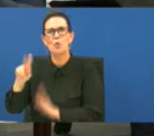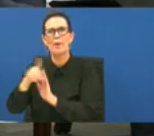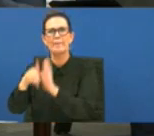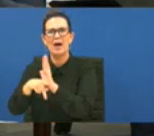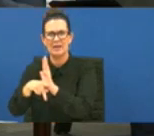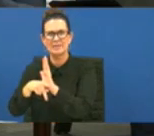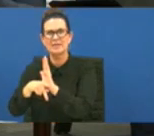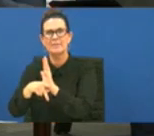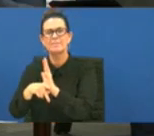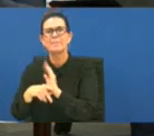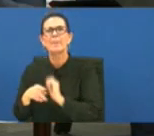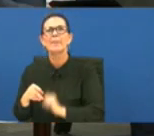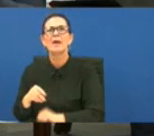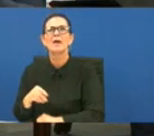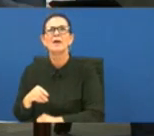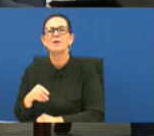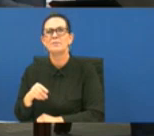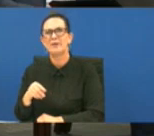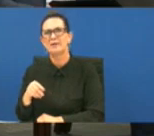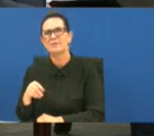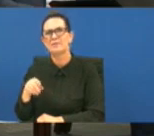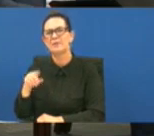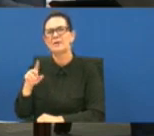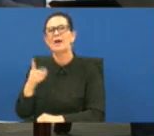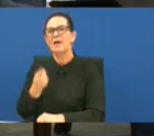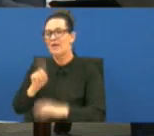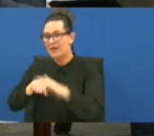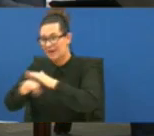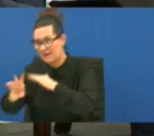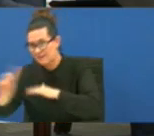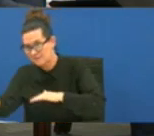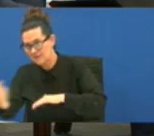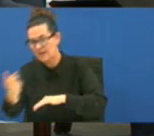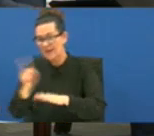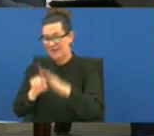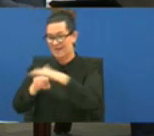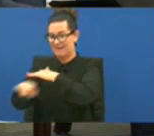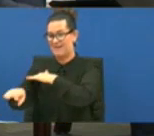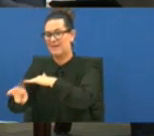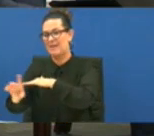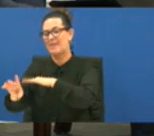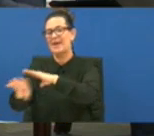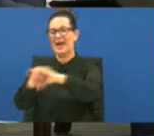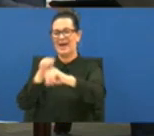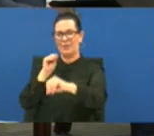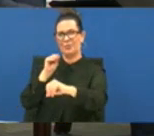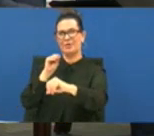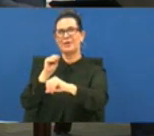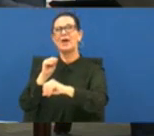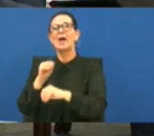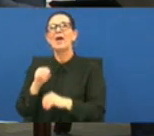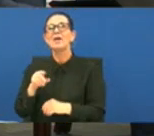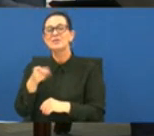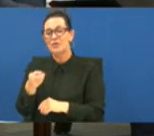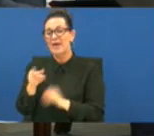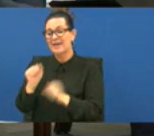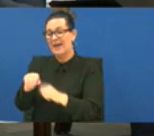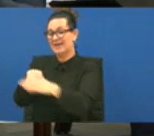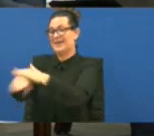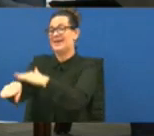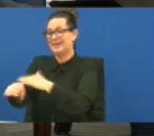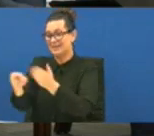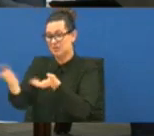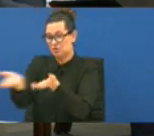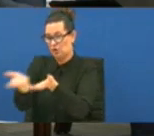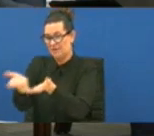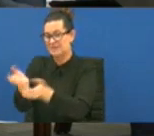in august we saw 354 individuals and they all came into that same first unit and that first